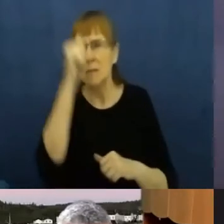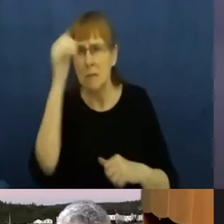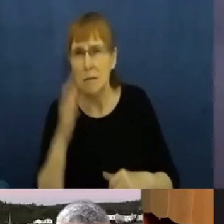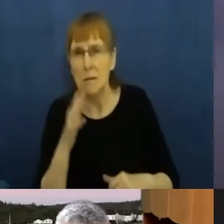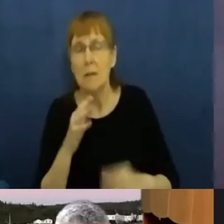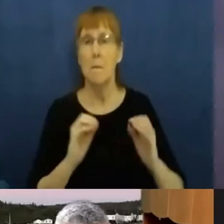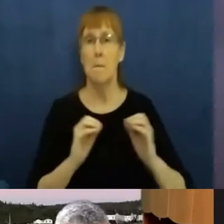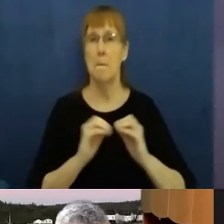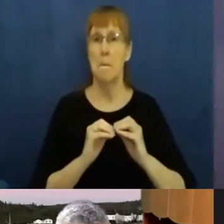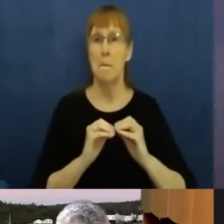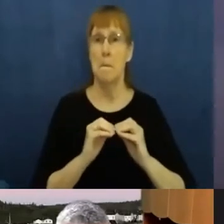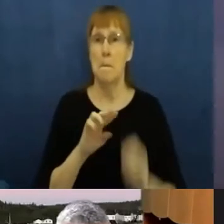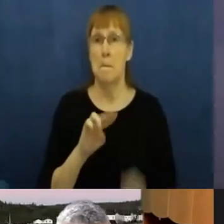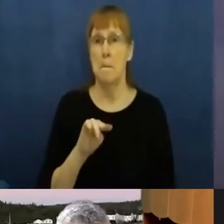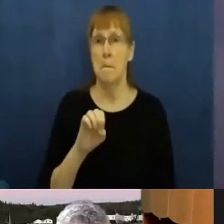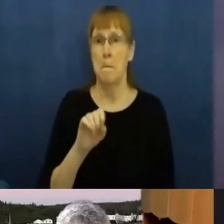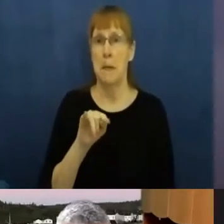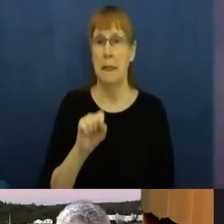Thanks very much.